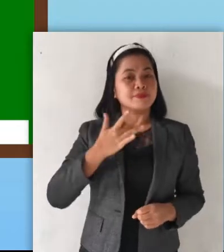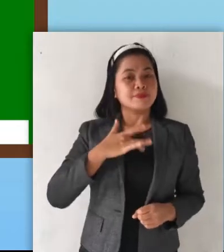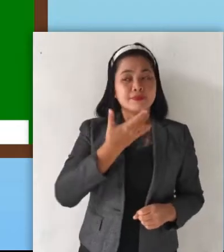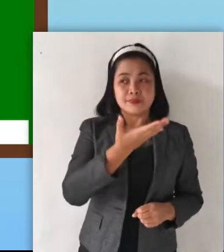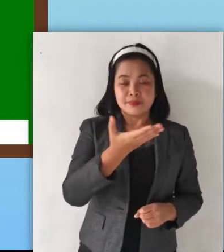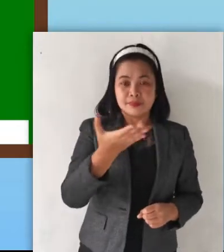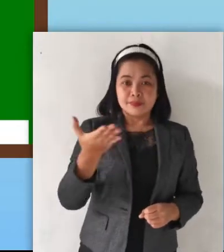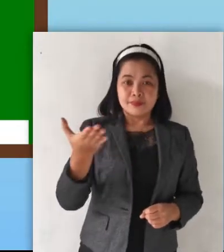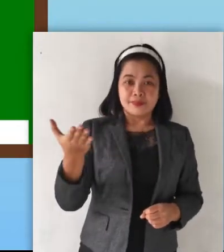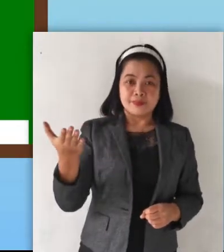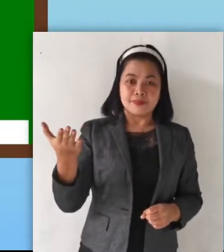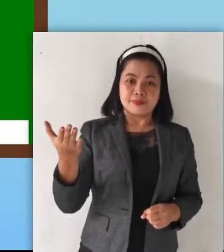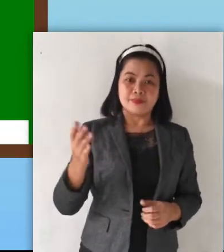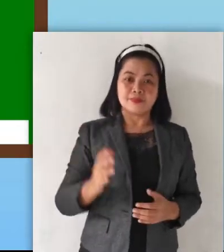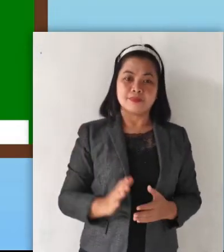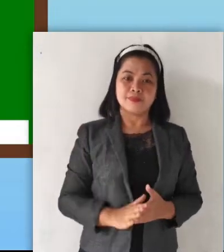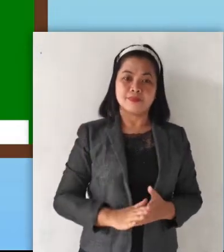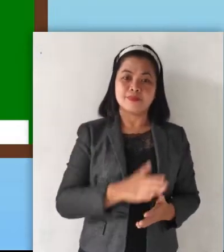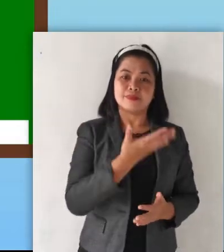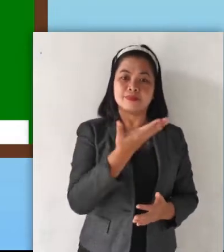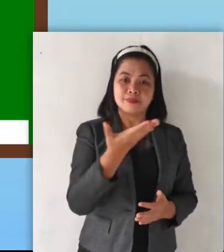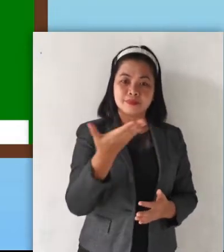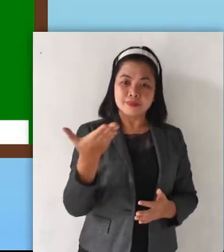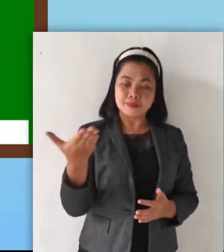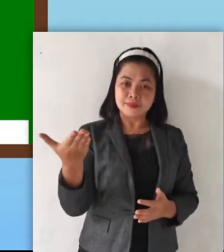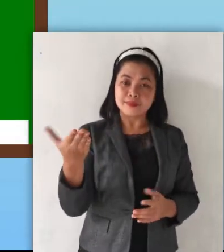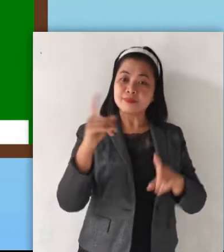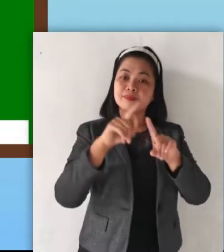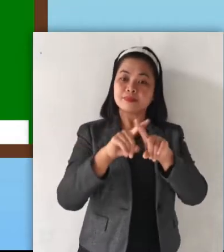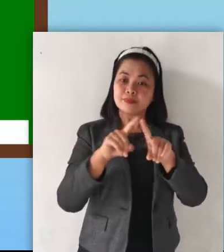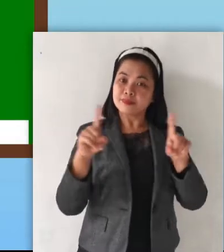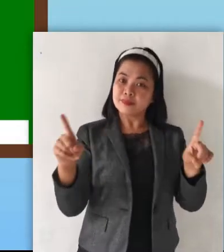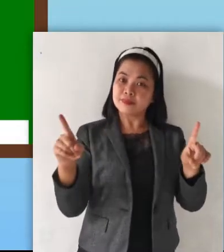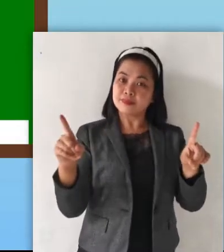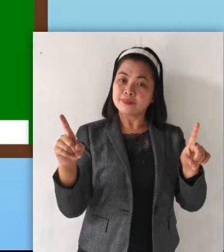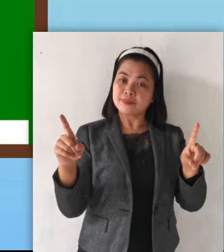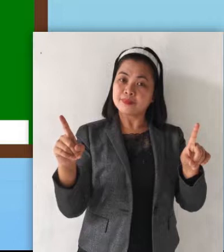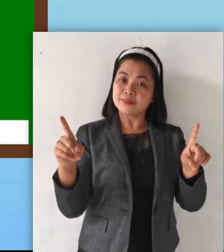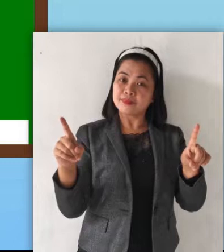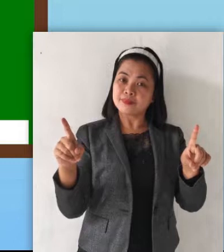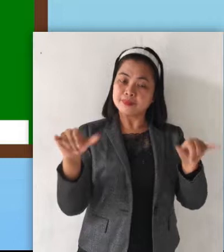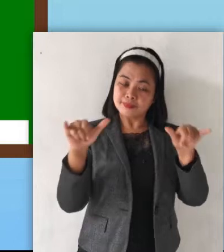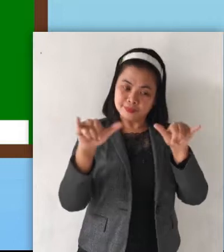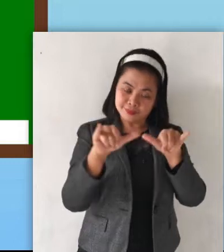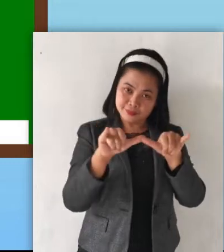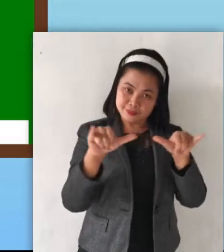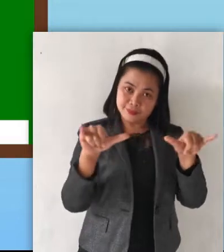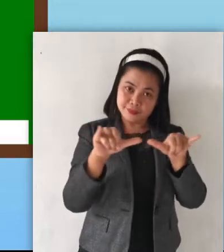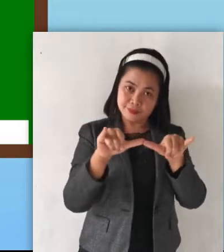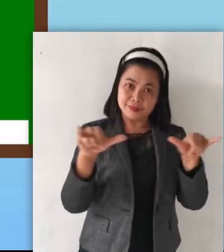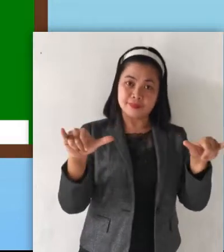They also differ in size,